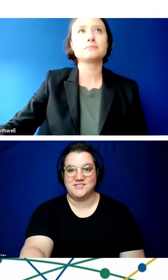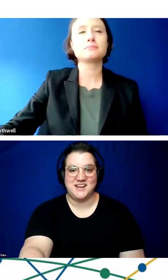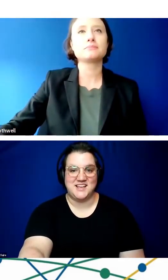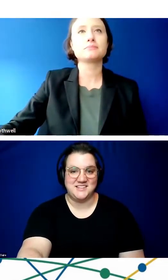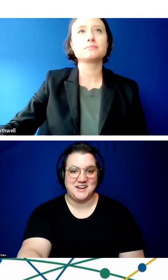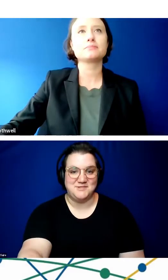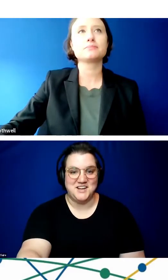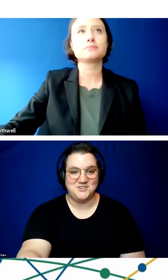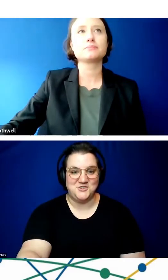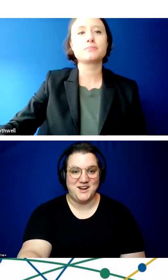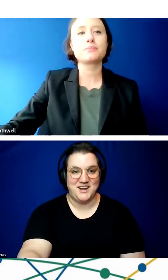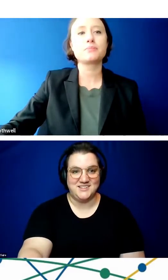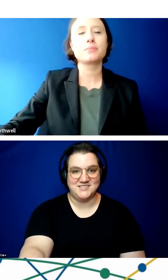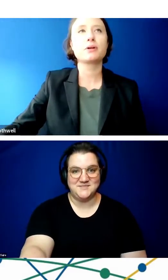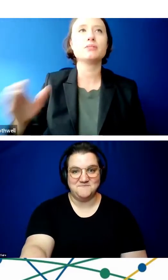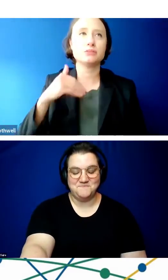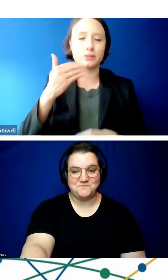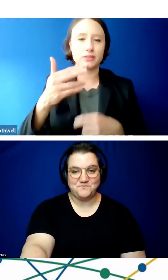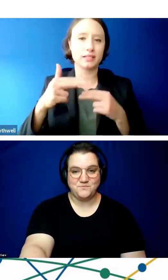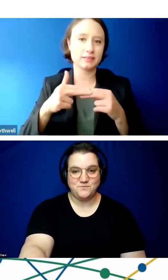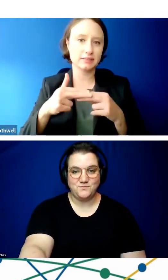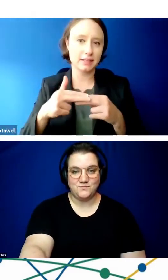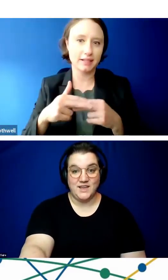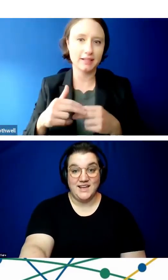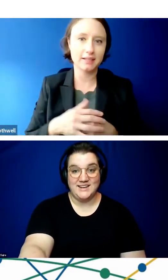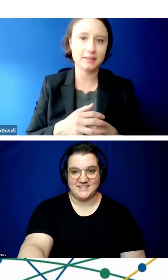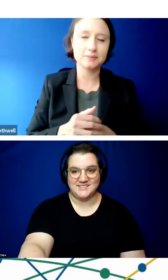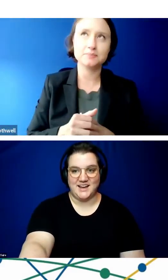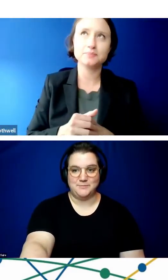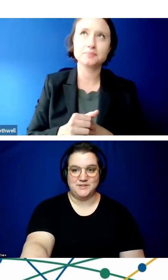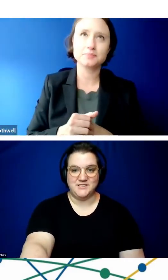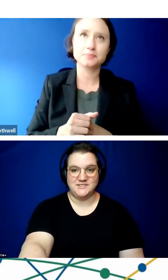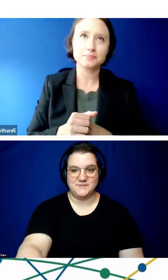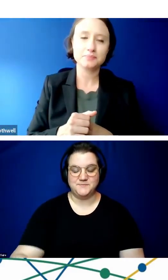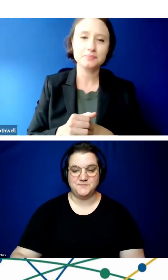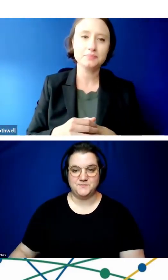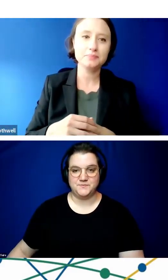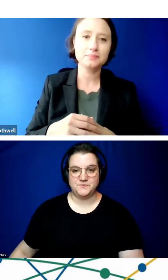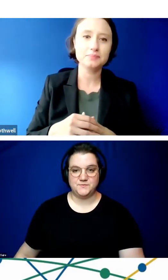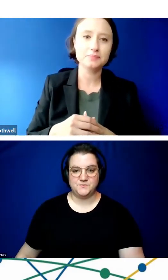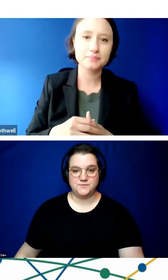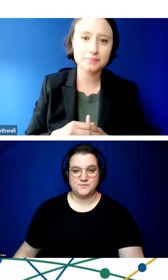that everyone is taking the time today to join us. Next slide, please.